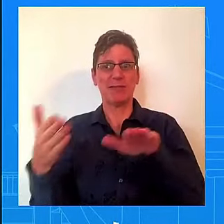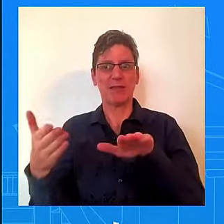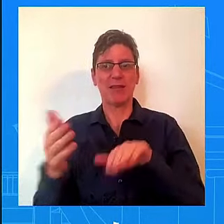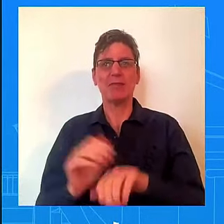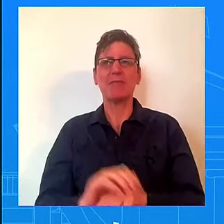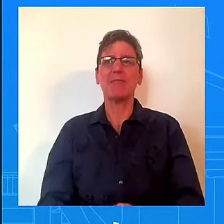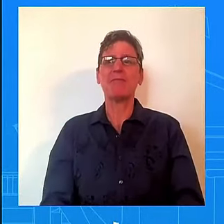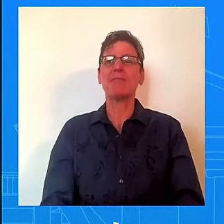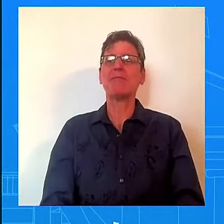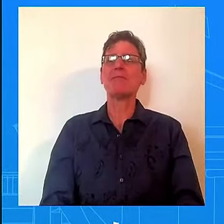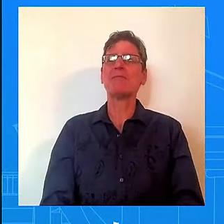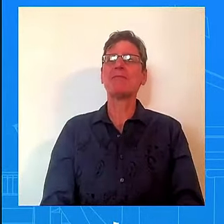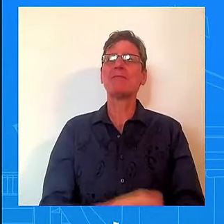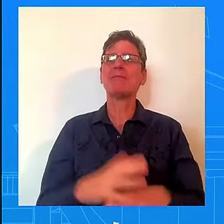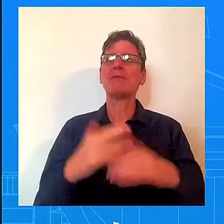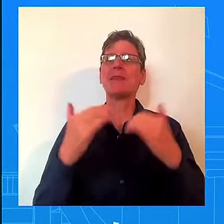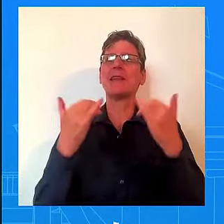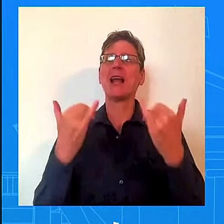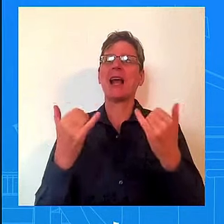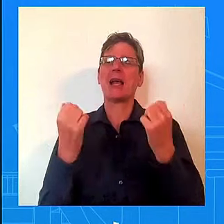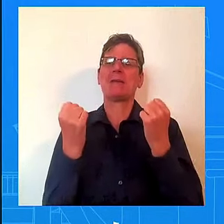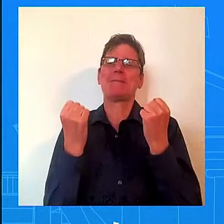their families, including American hostages.